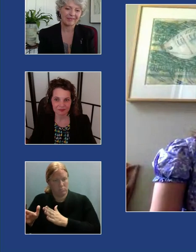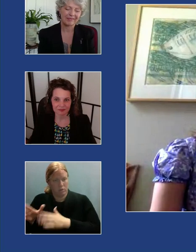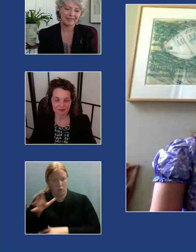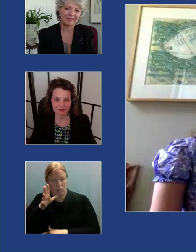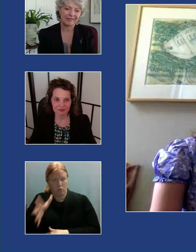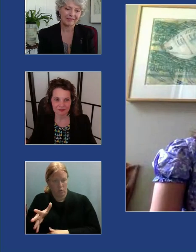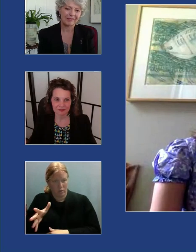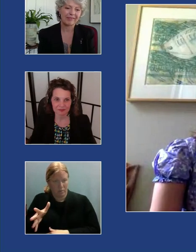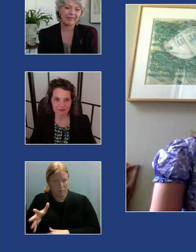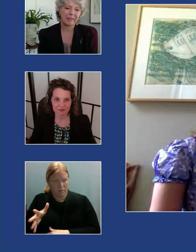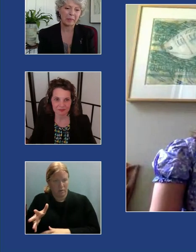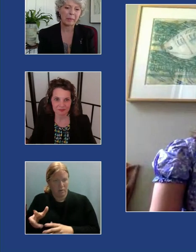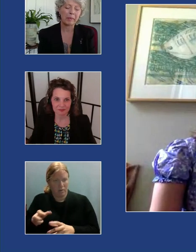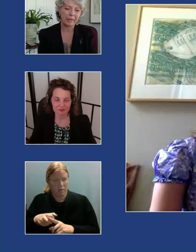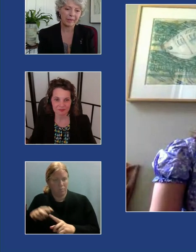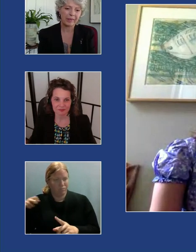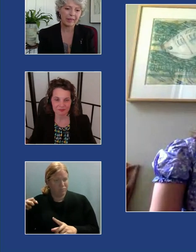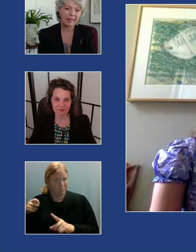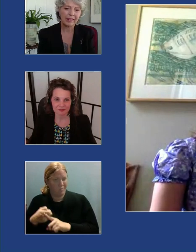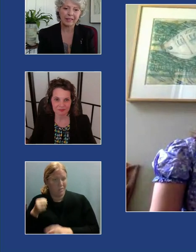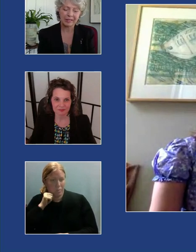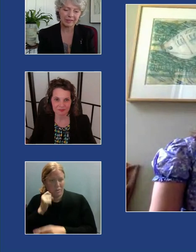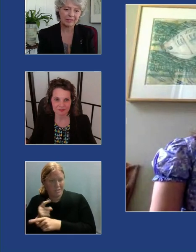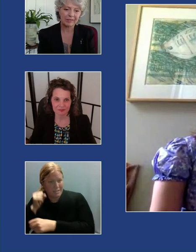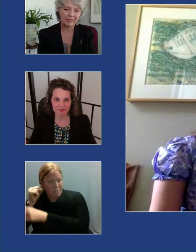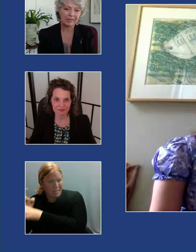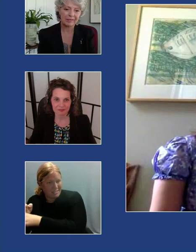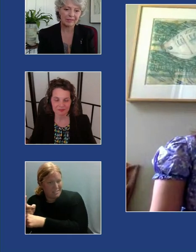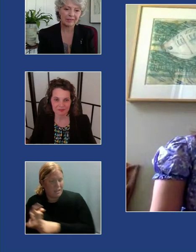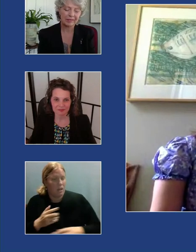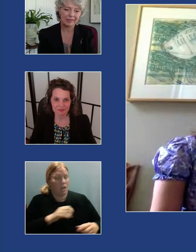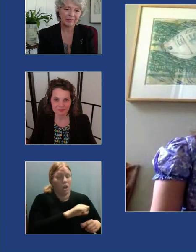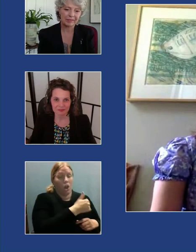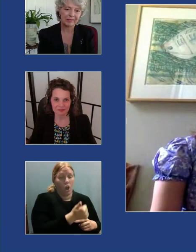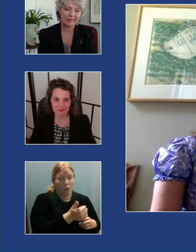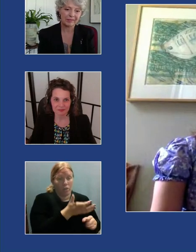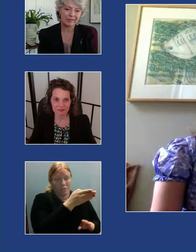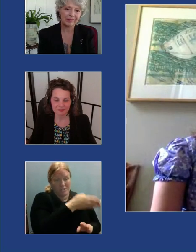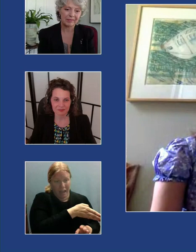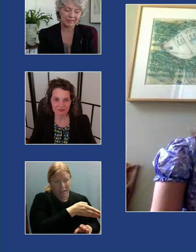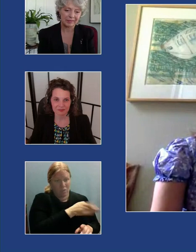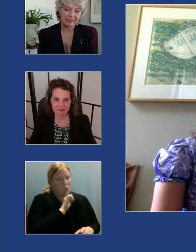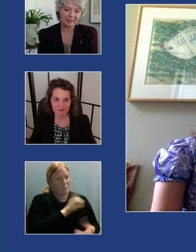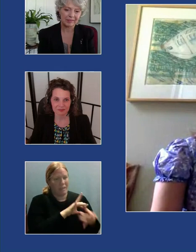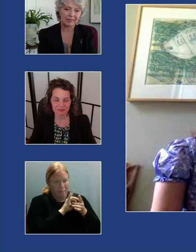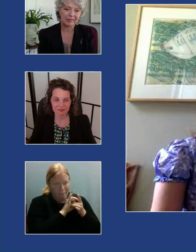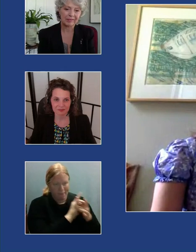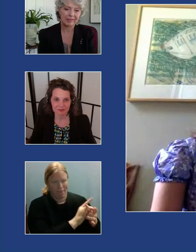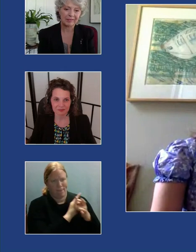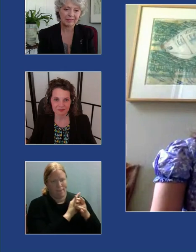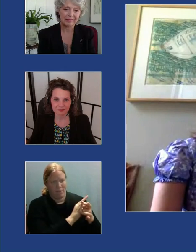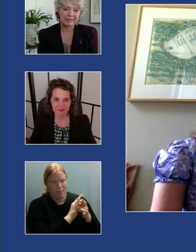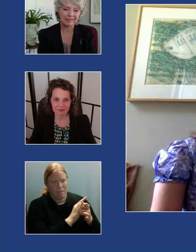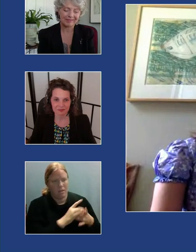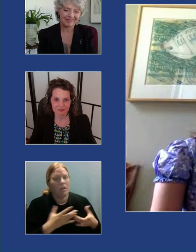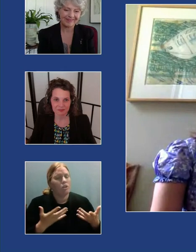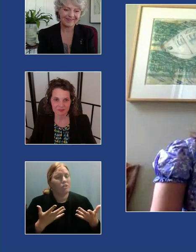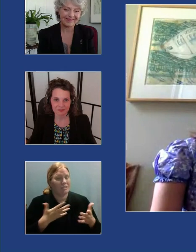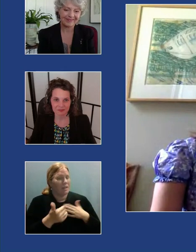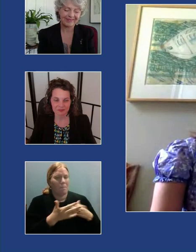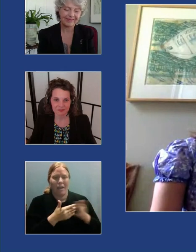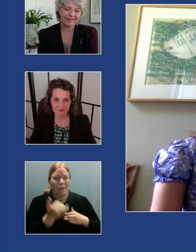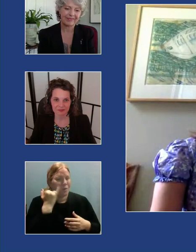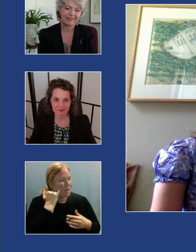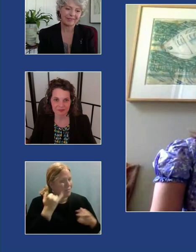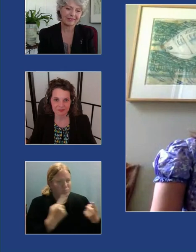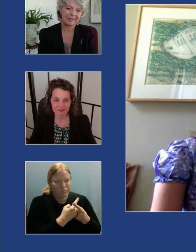was quite estranged from her siblings and on the other side um our family was all really close even if there were clashes um in